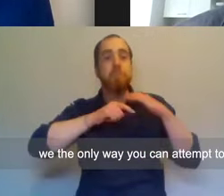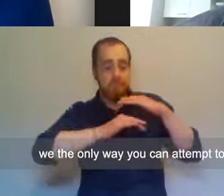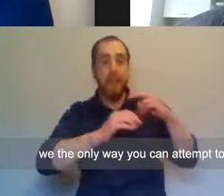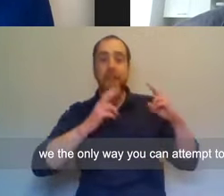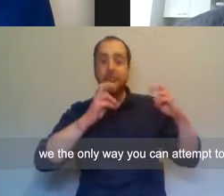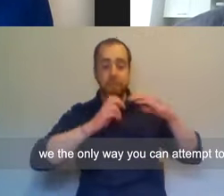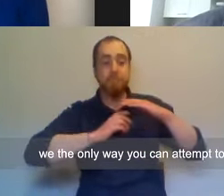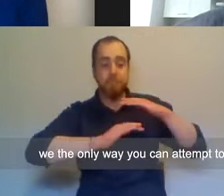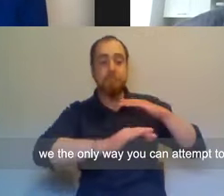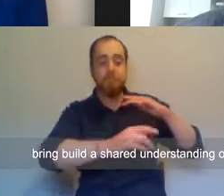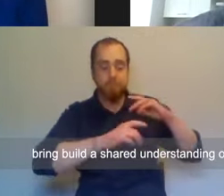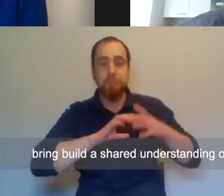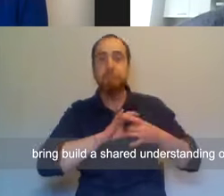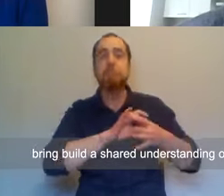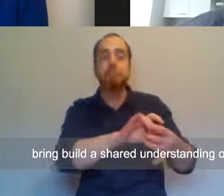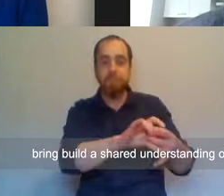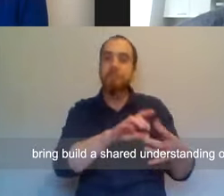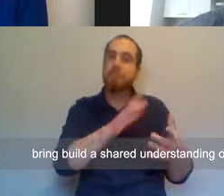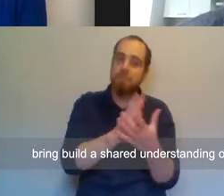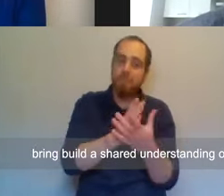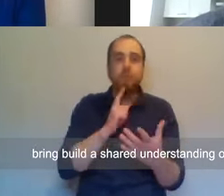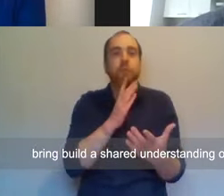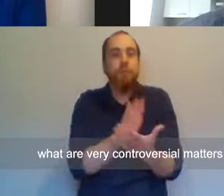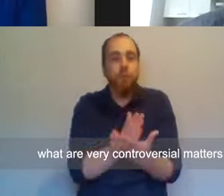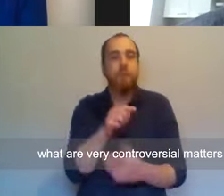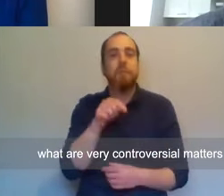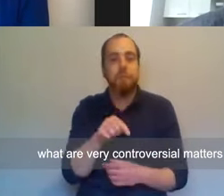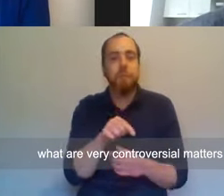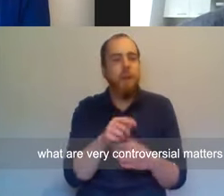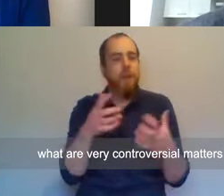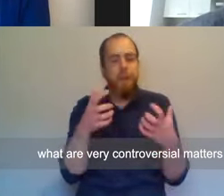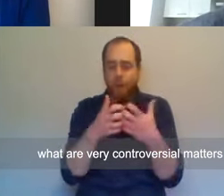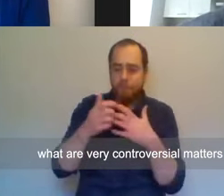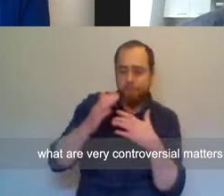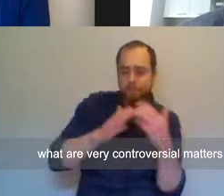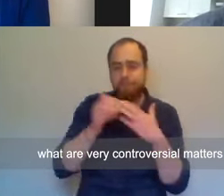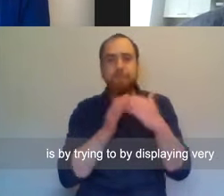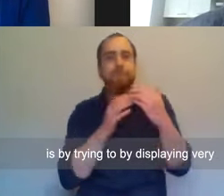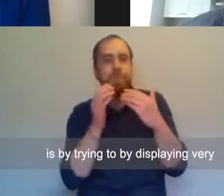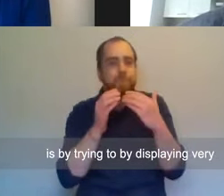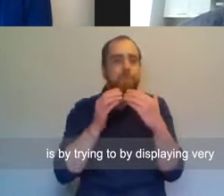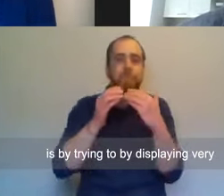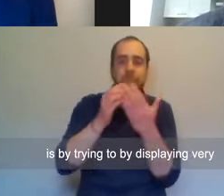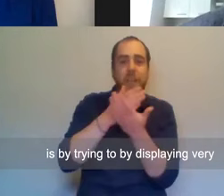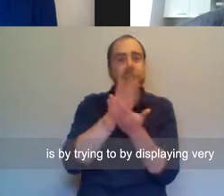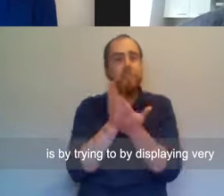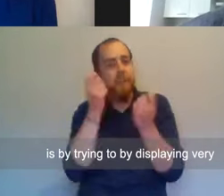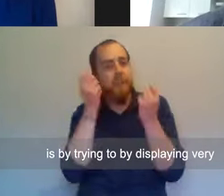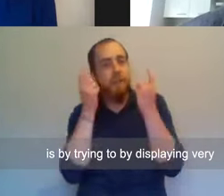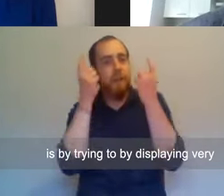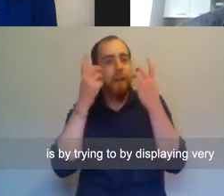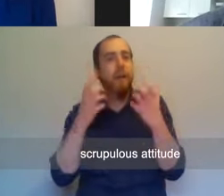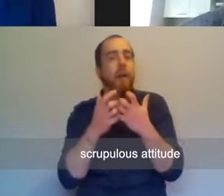The only way you can attempt to build a shared understanding of what are very controversial matters is by trying to, by